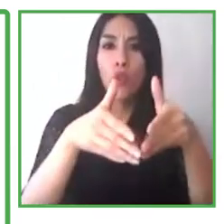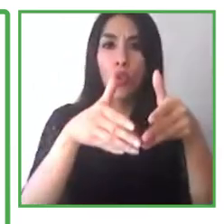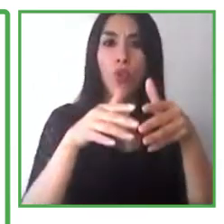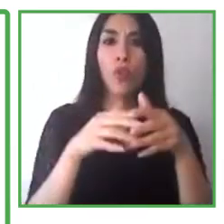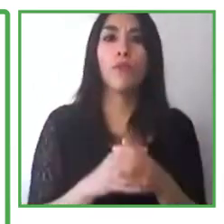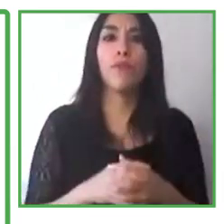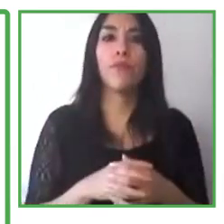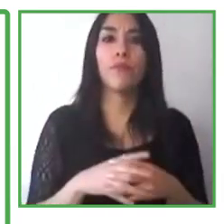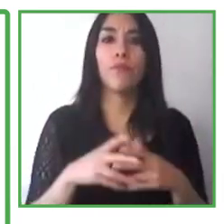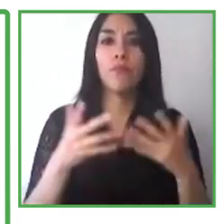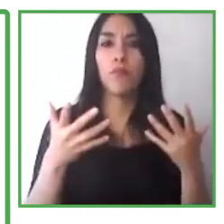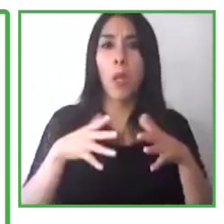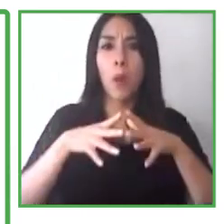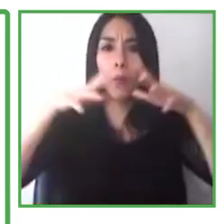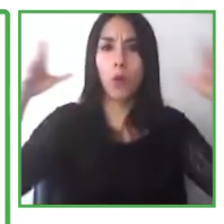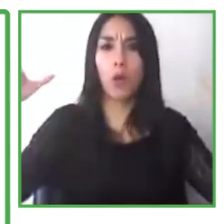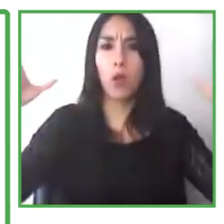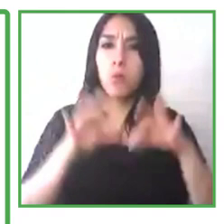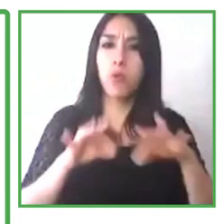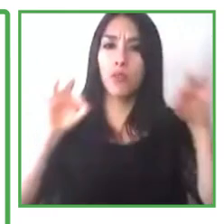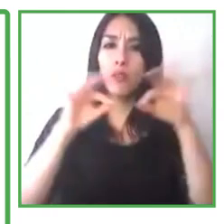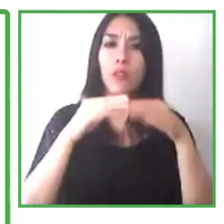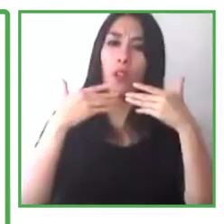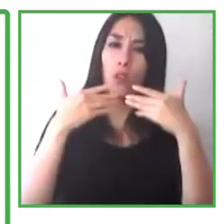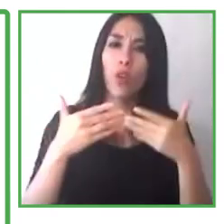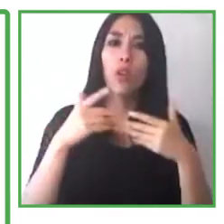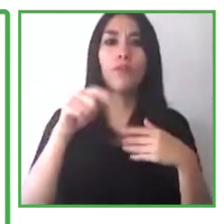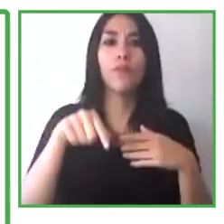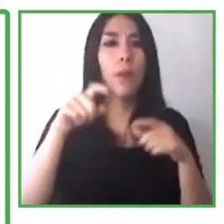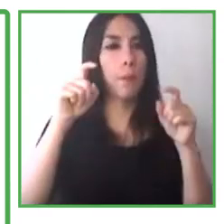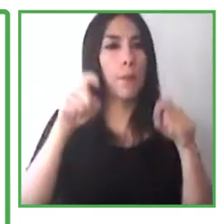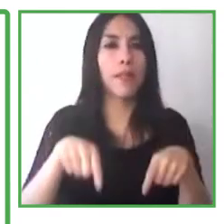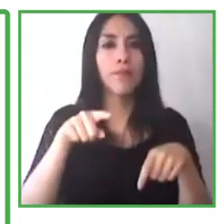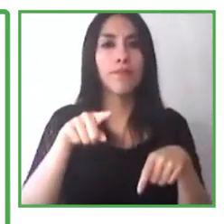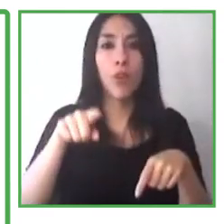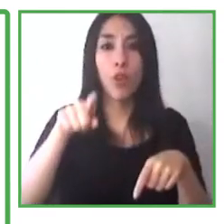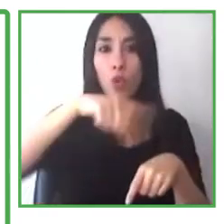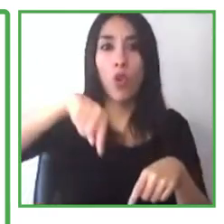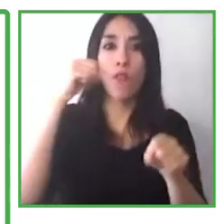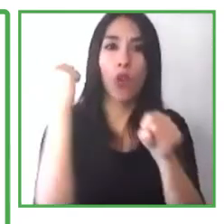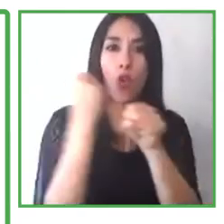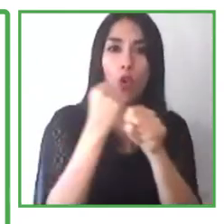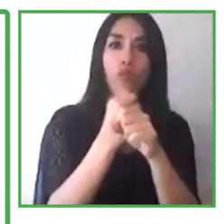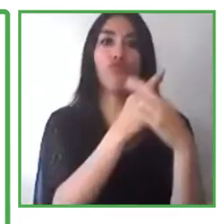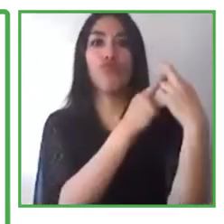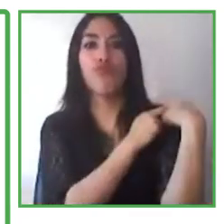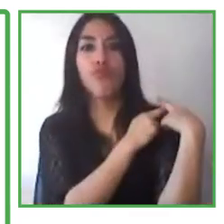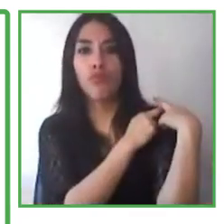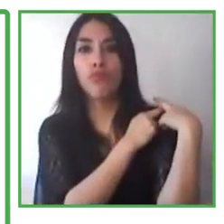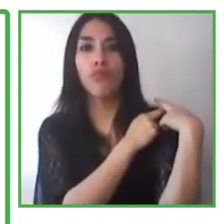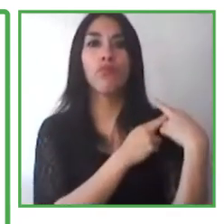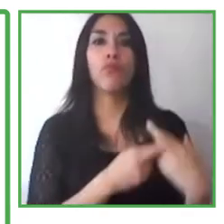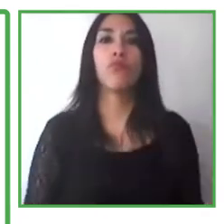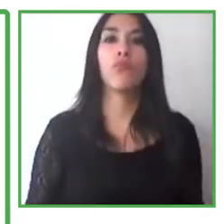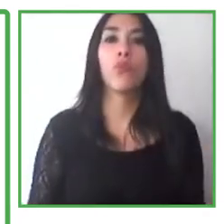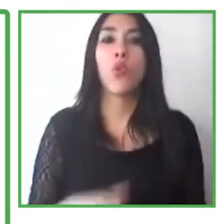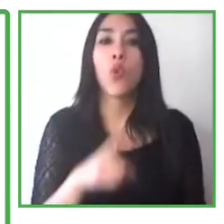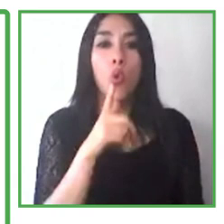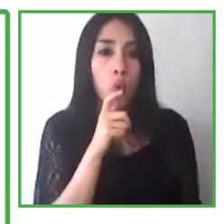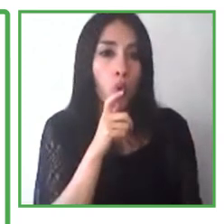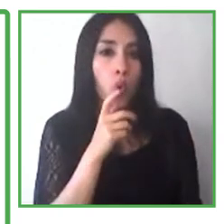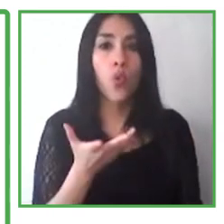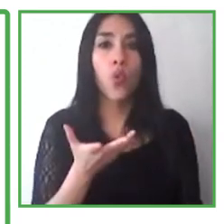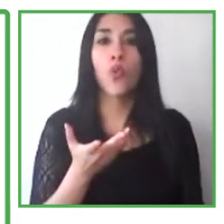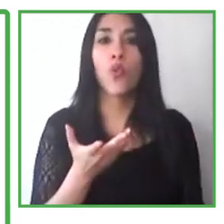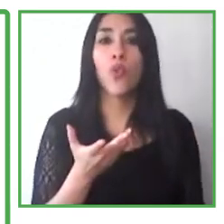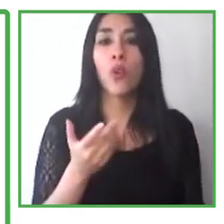employees do acquire, do receive the accommodations or adjustments that they need to do